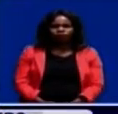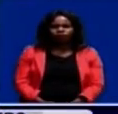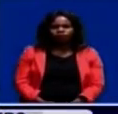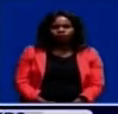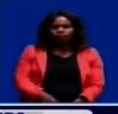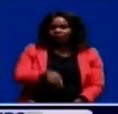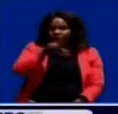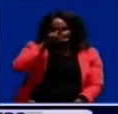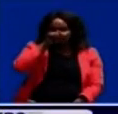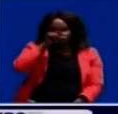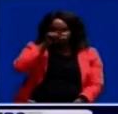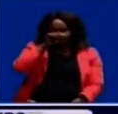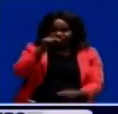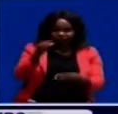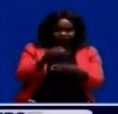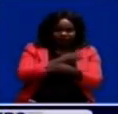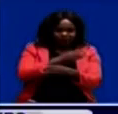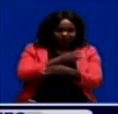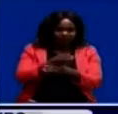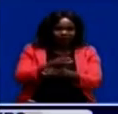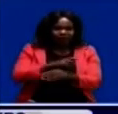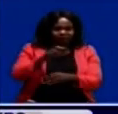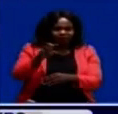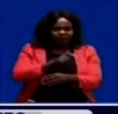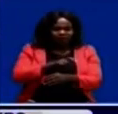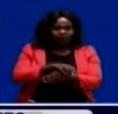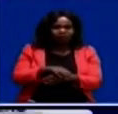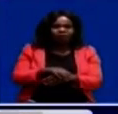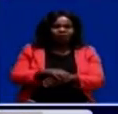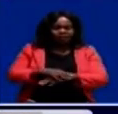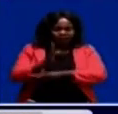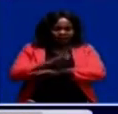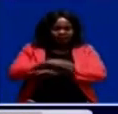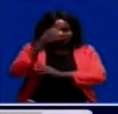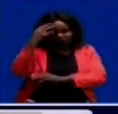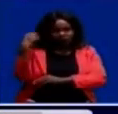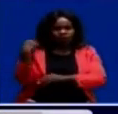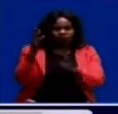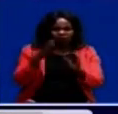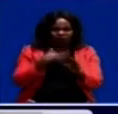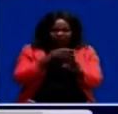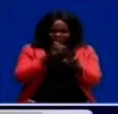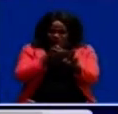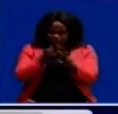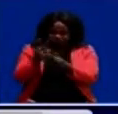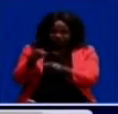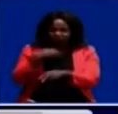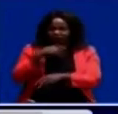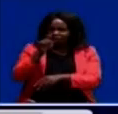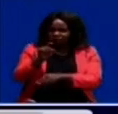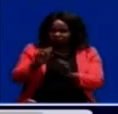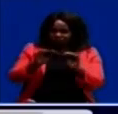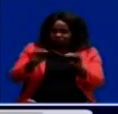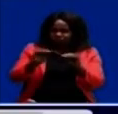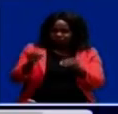And Livingston Cross-Border Traders Association Trade Information Desk Officer, Gift Kabaye, has observed that there is need to